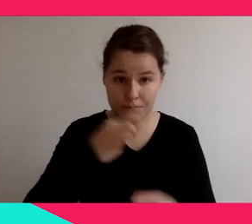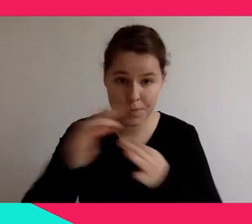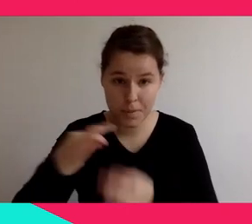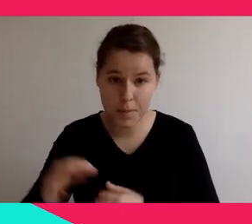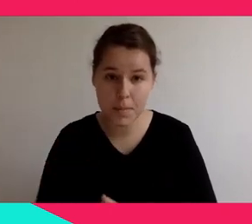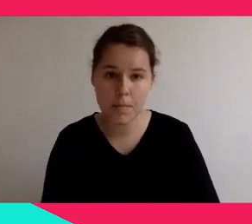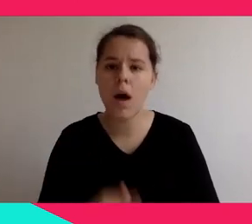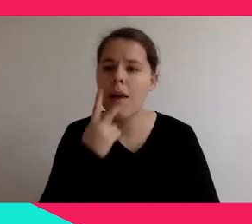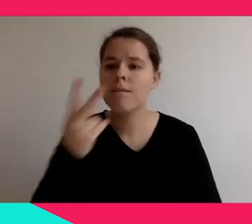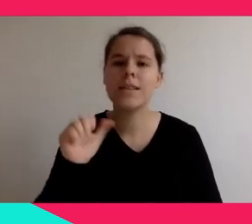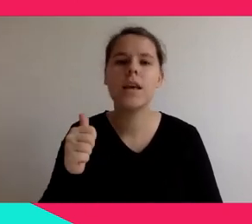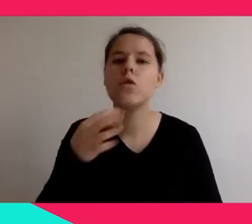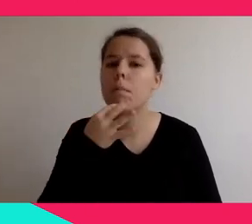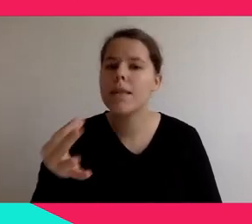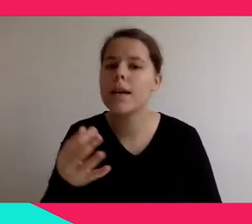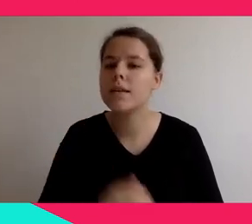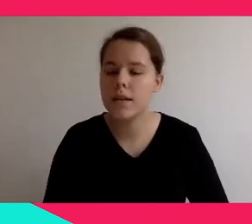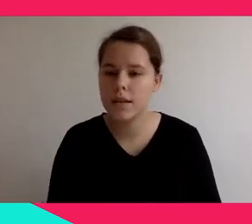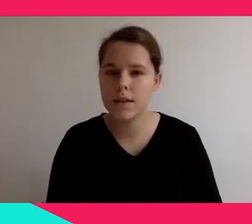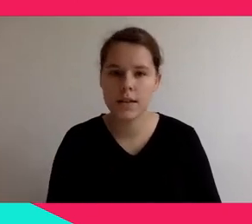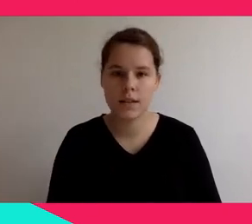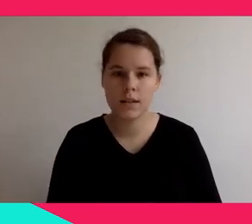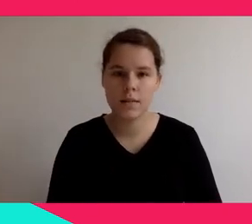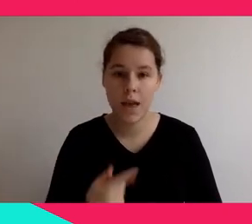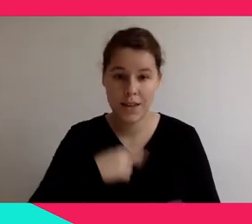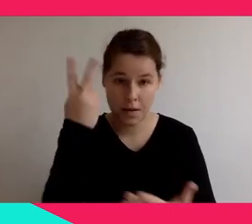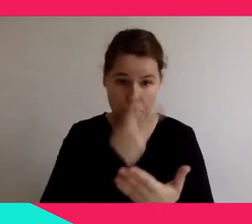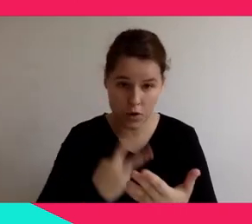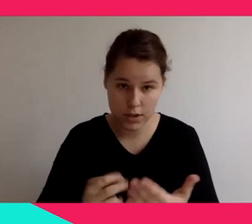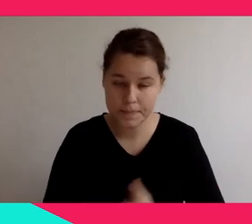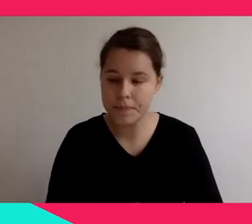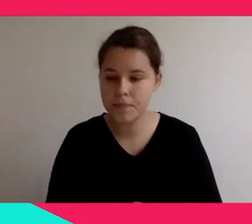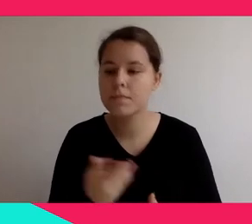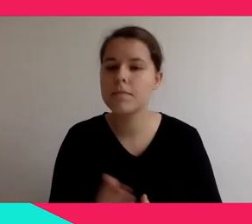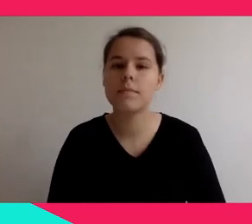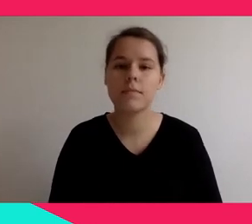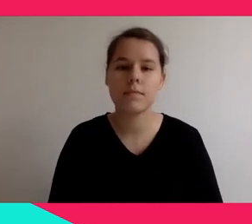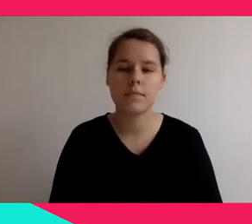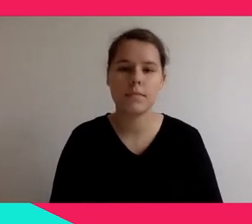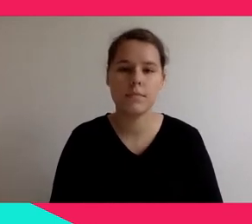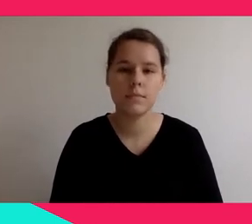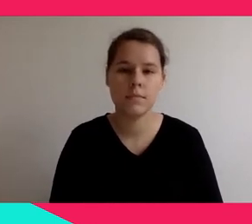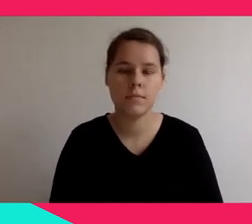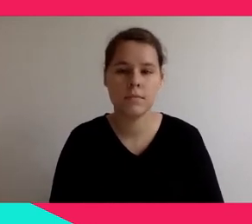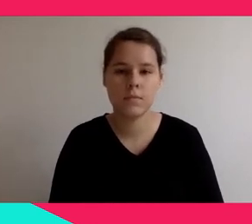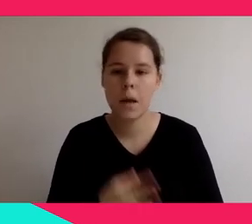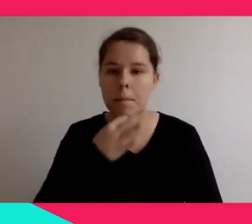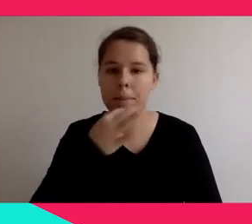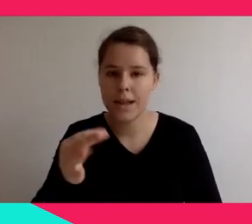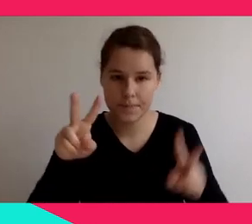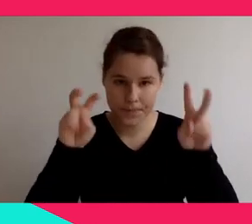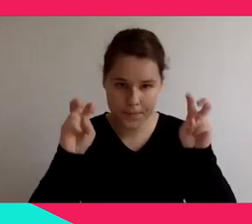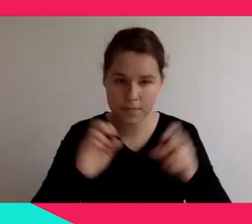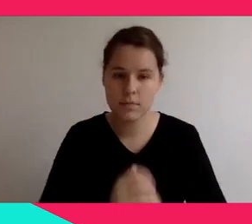let me just read it out loud for you. The question from Carolina Wujtovic is what kind of VR gear are you